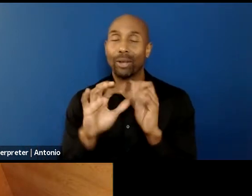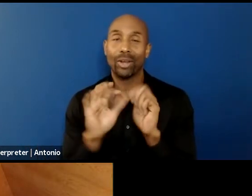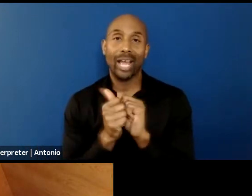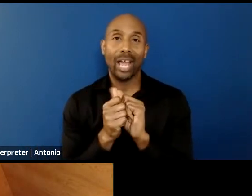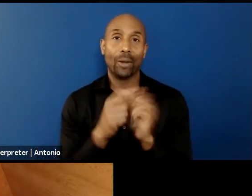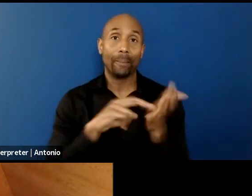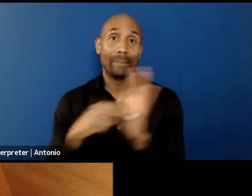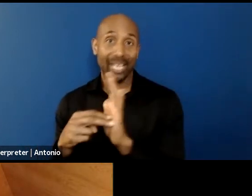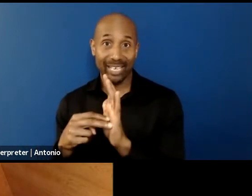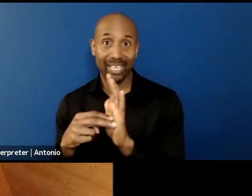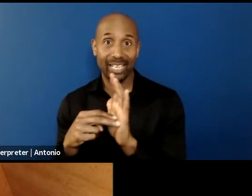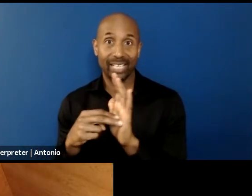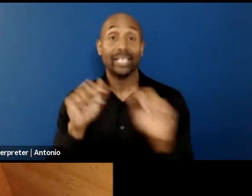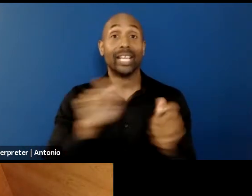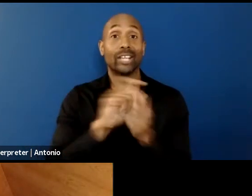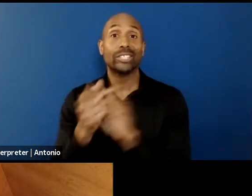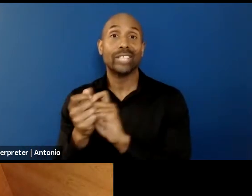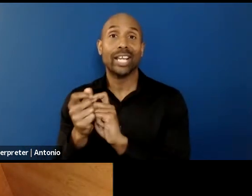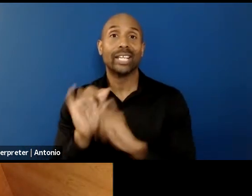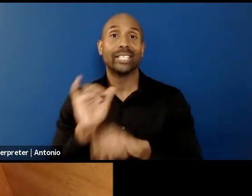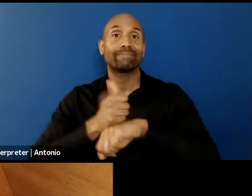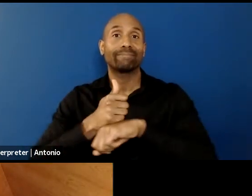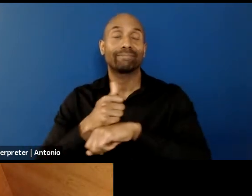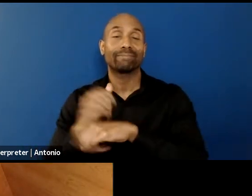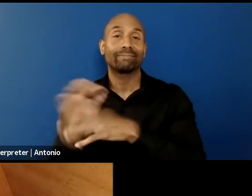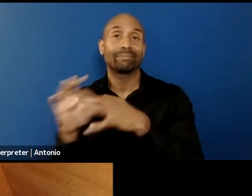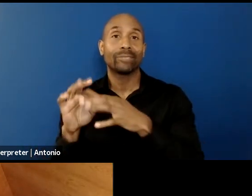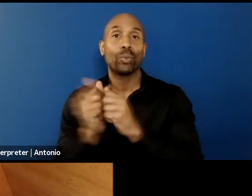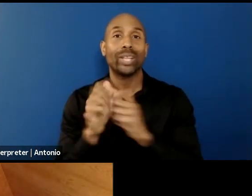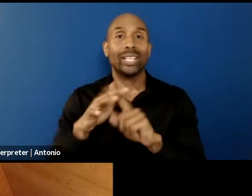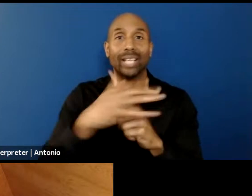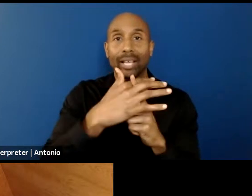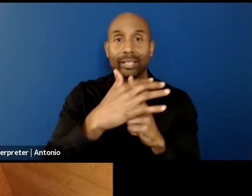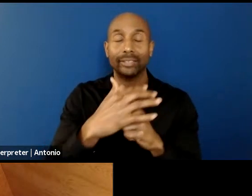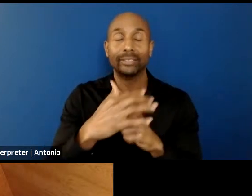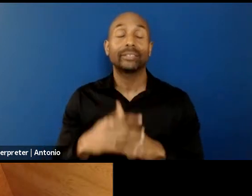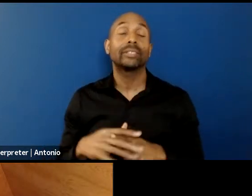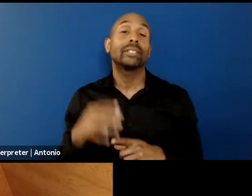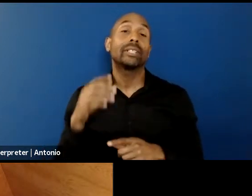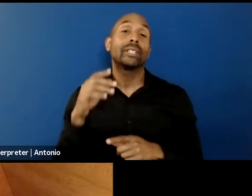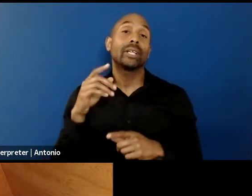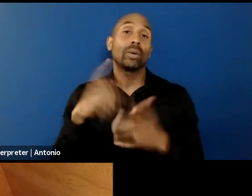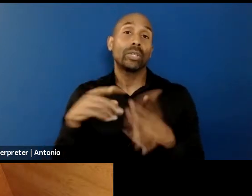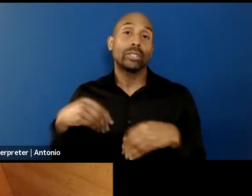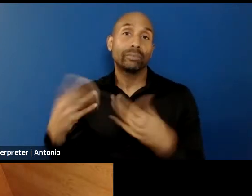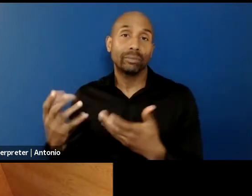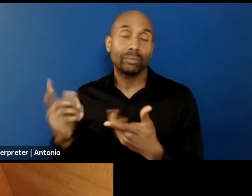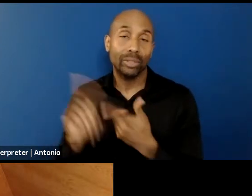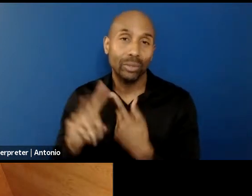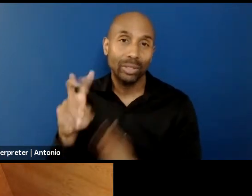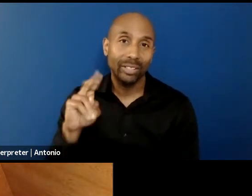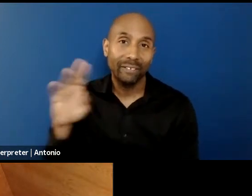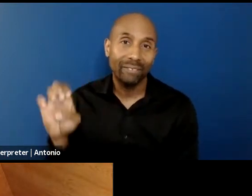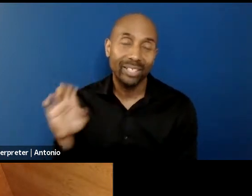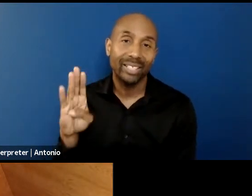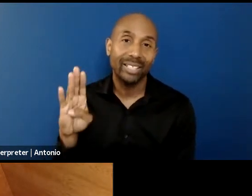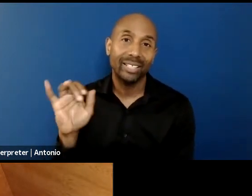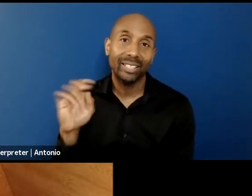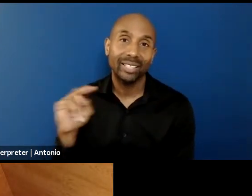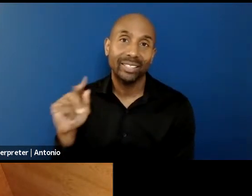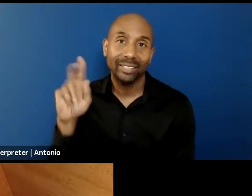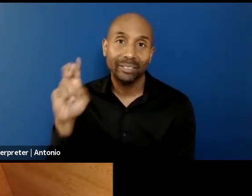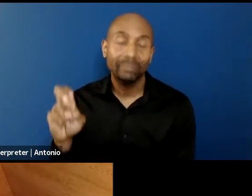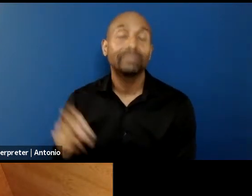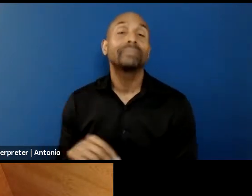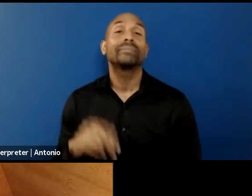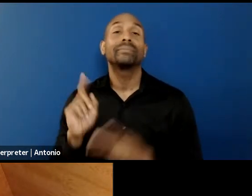is your contribution to the Venice Biennale that Massimiano and Johnny curated, the Anticlopadic Palace,